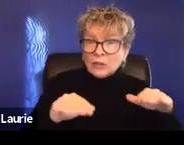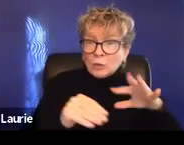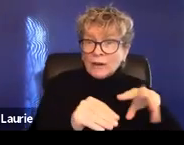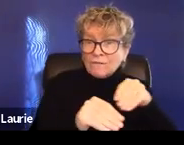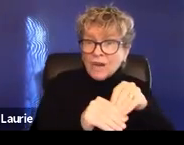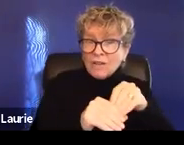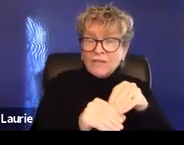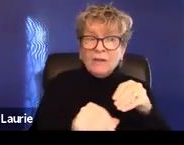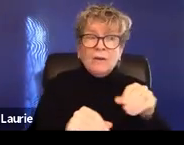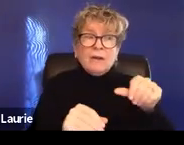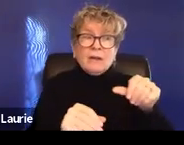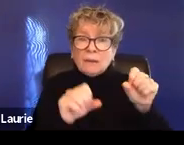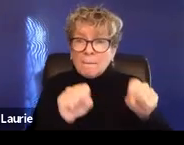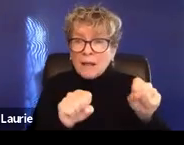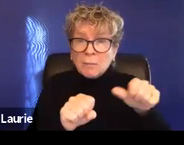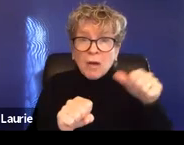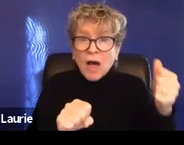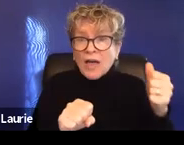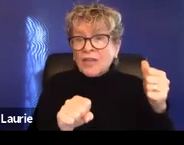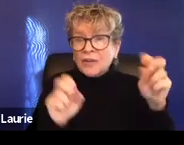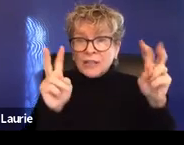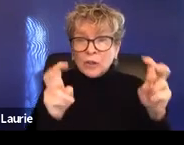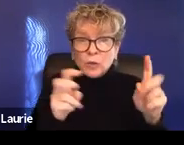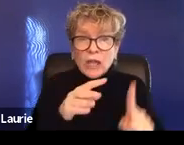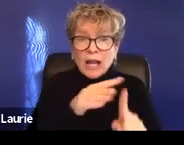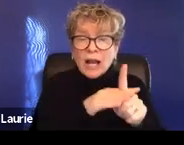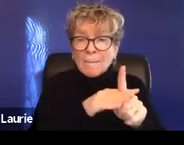there potential family law issues coming up. Um,